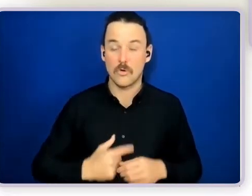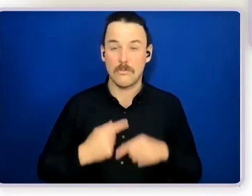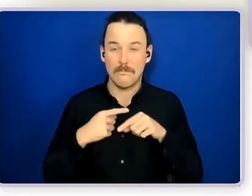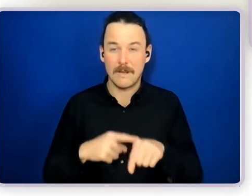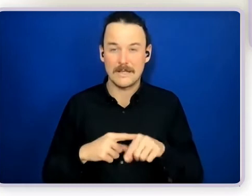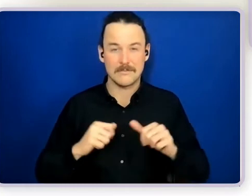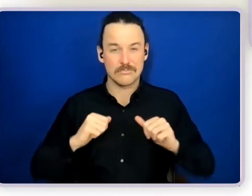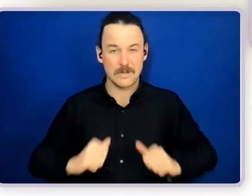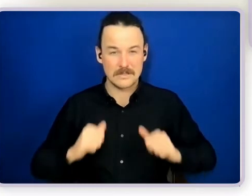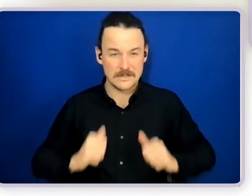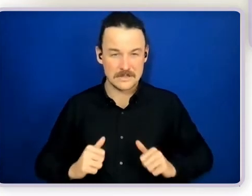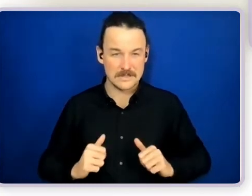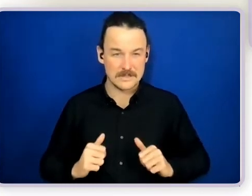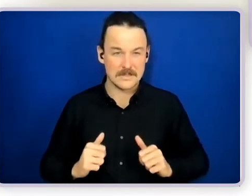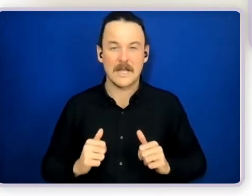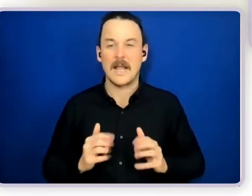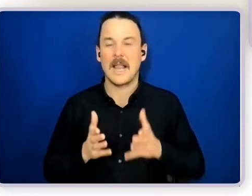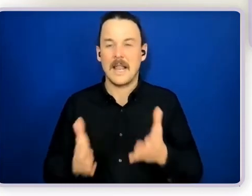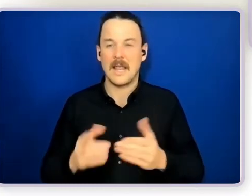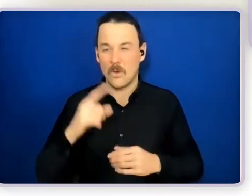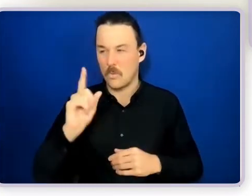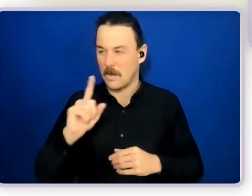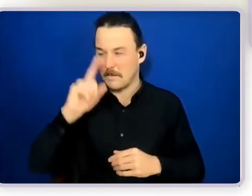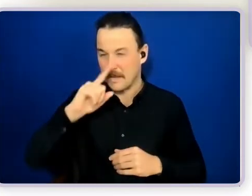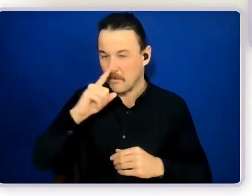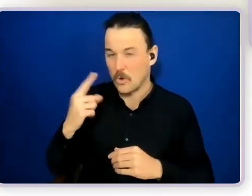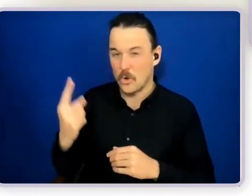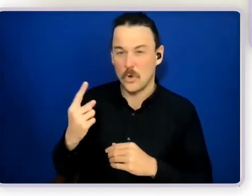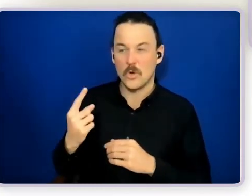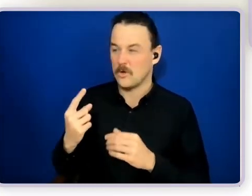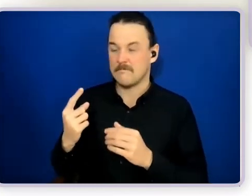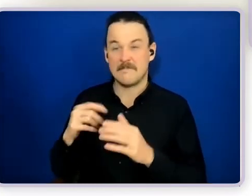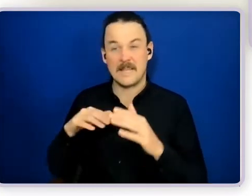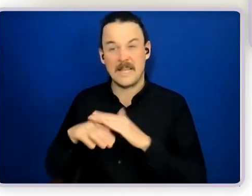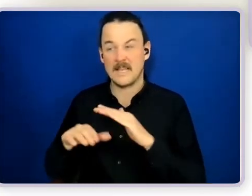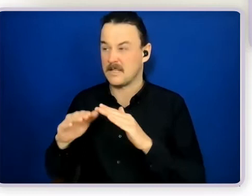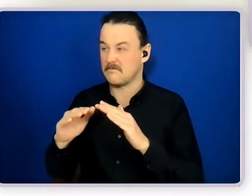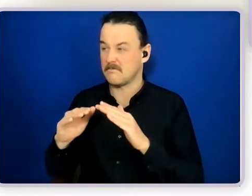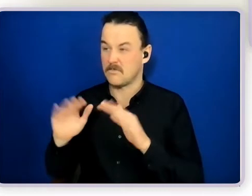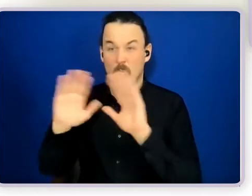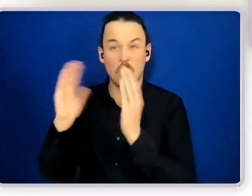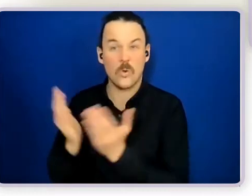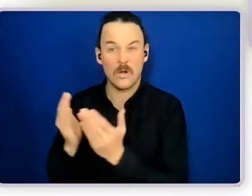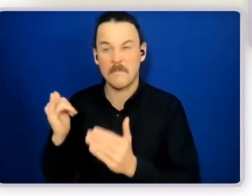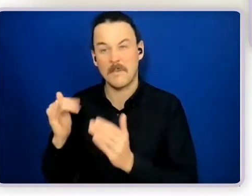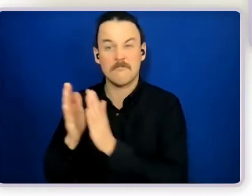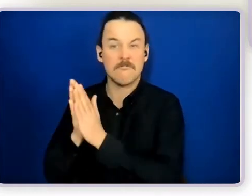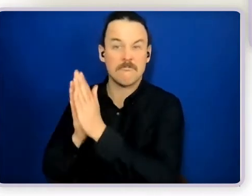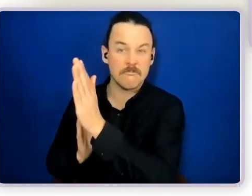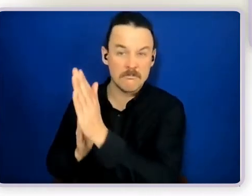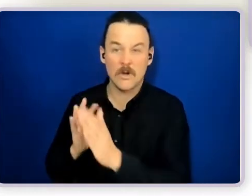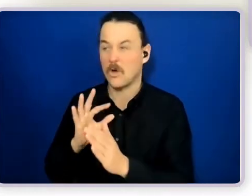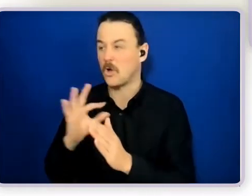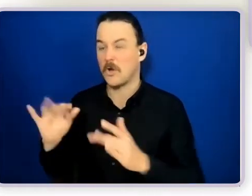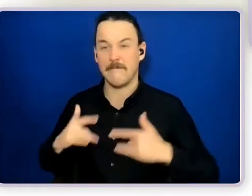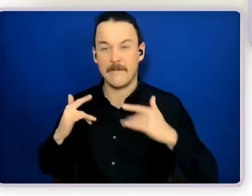who are often marginalised in society and not offered the same opportunities as other citizens. So, you know, in this case, we're talking about people with